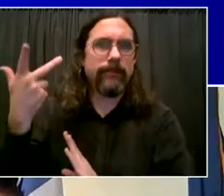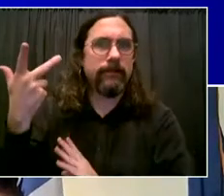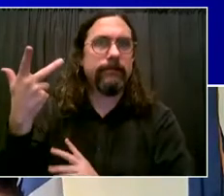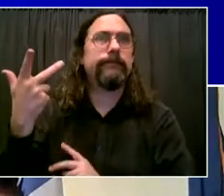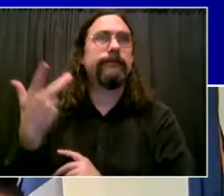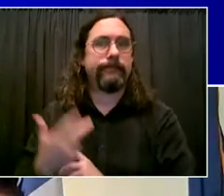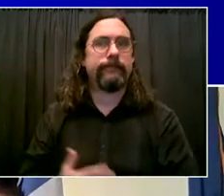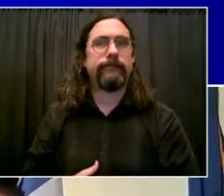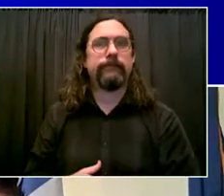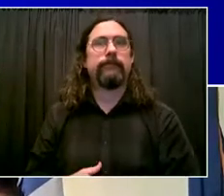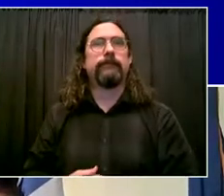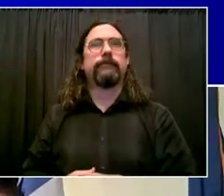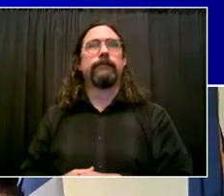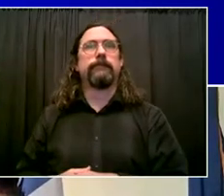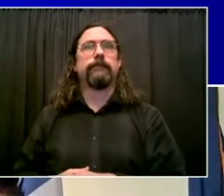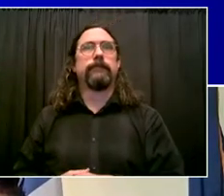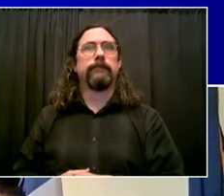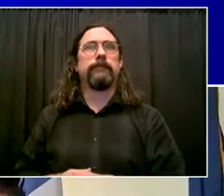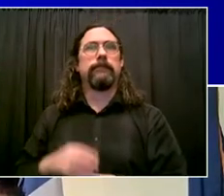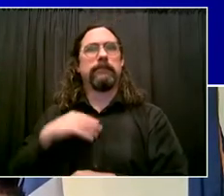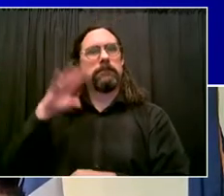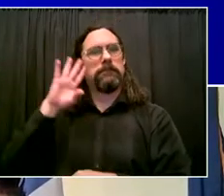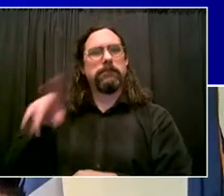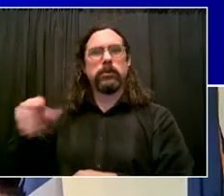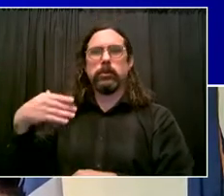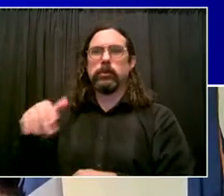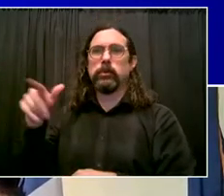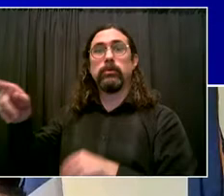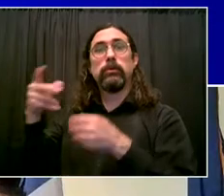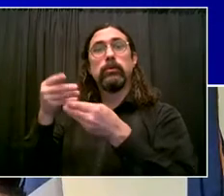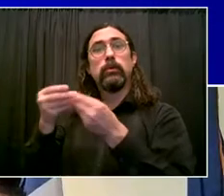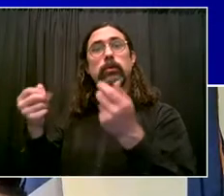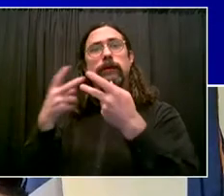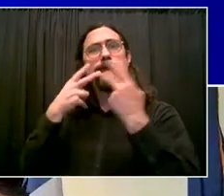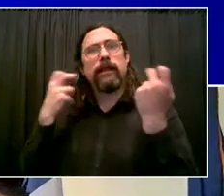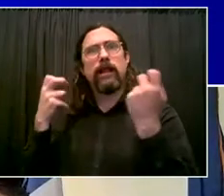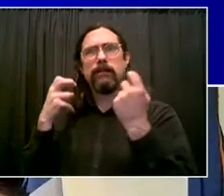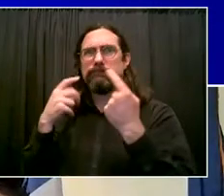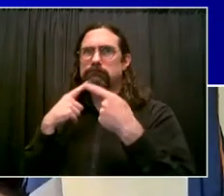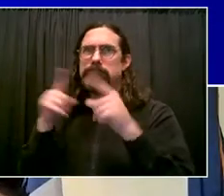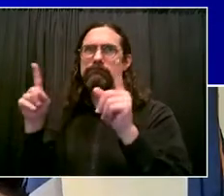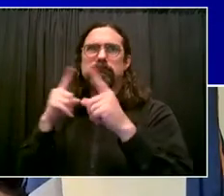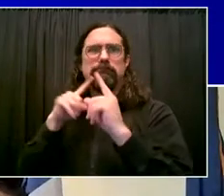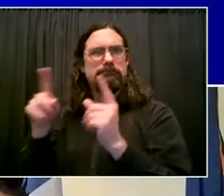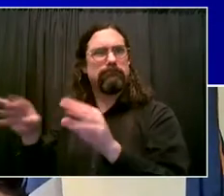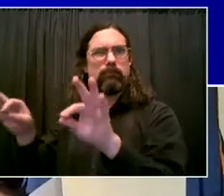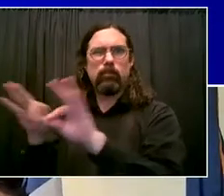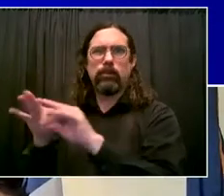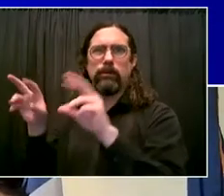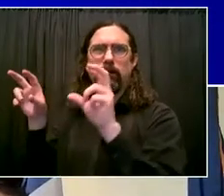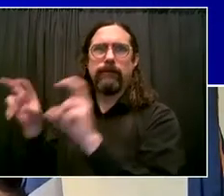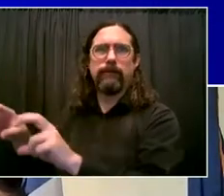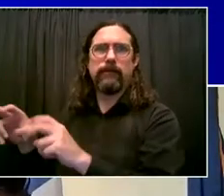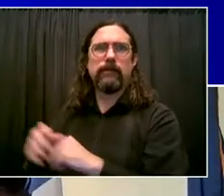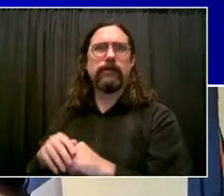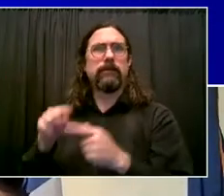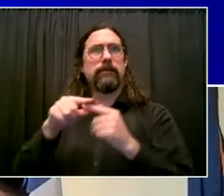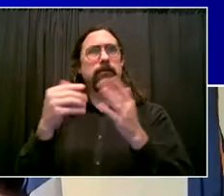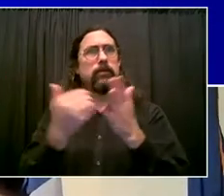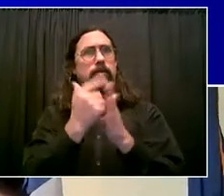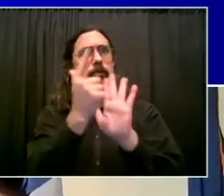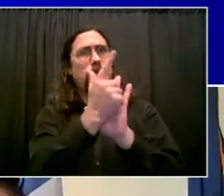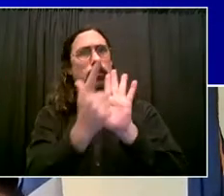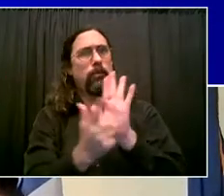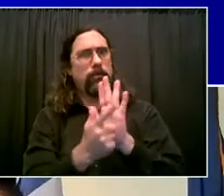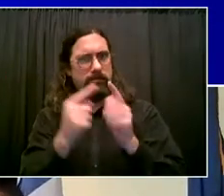right. We have to keep working on the right laws and the right approaches, and we can make a difference. So I really thank you for your